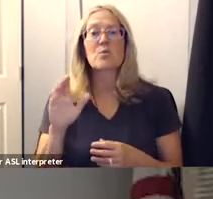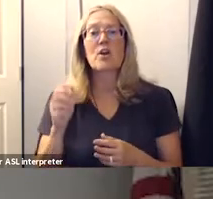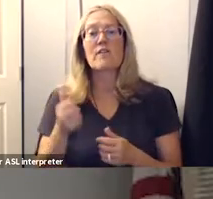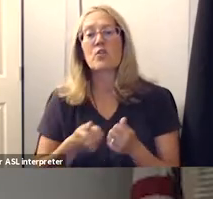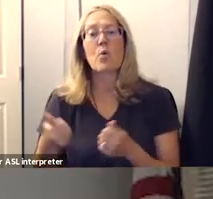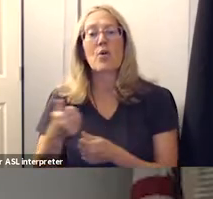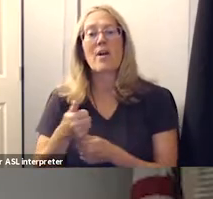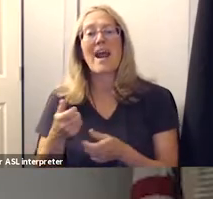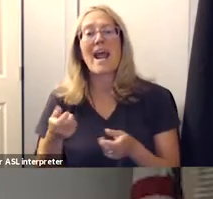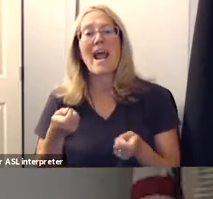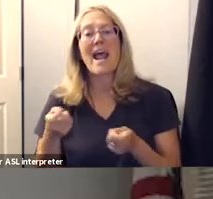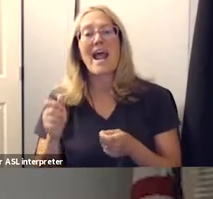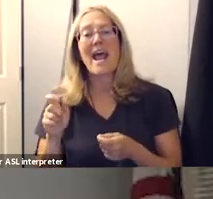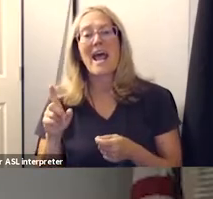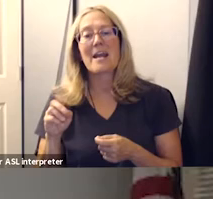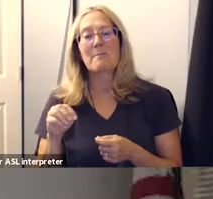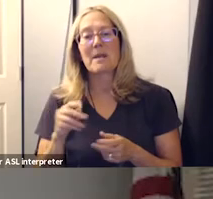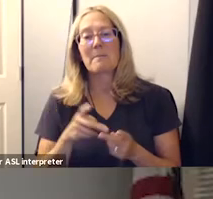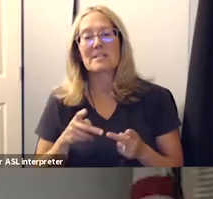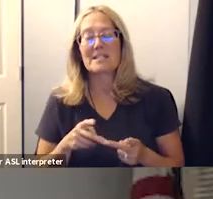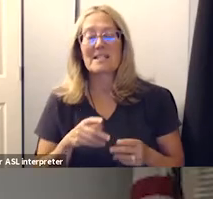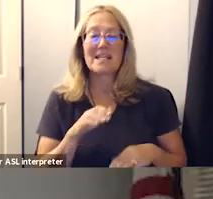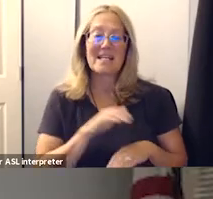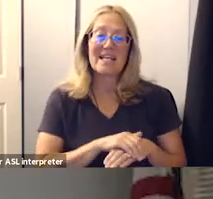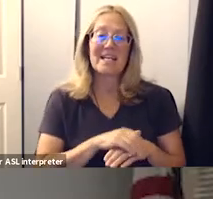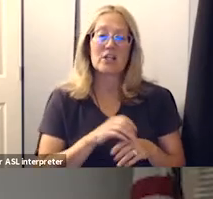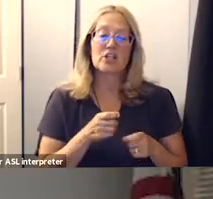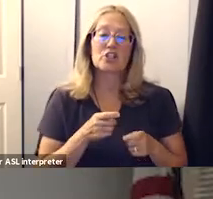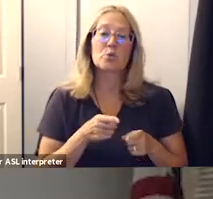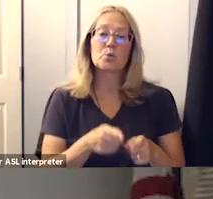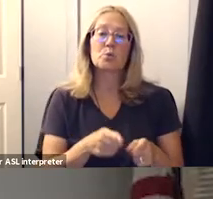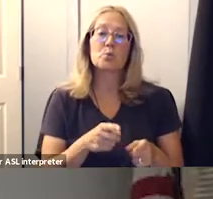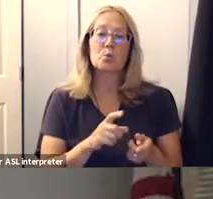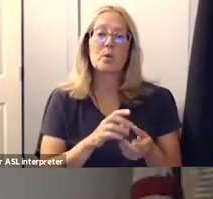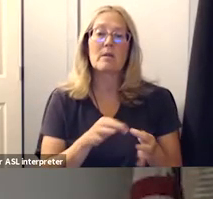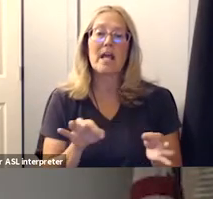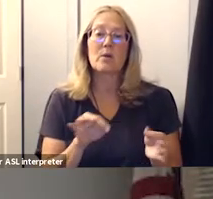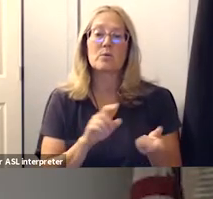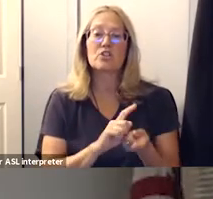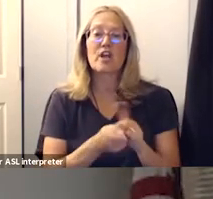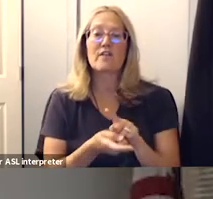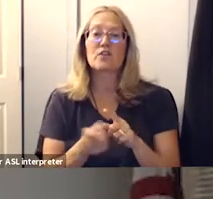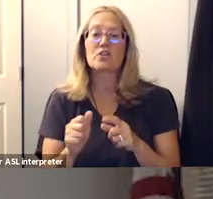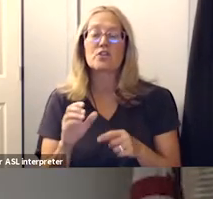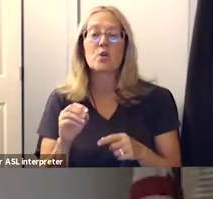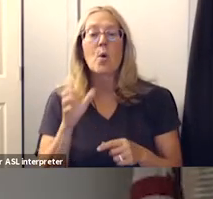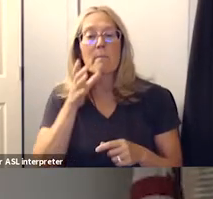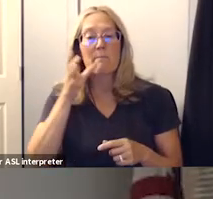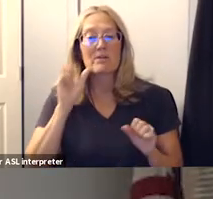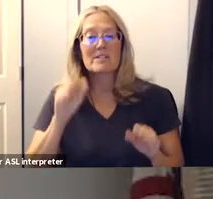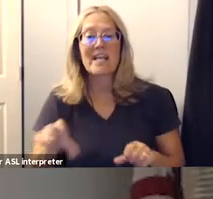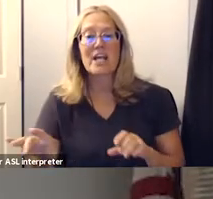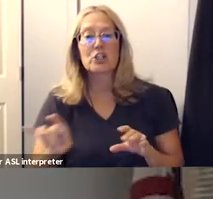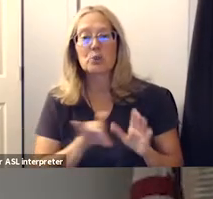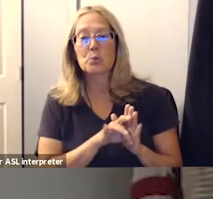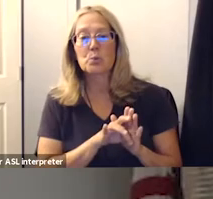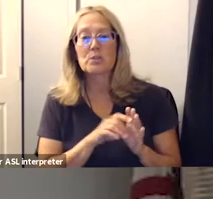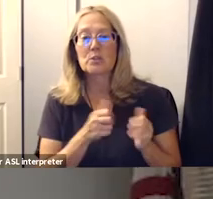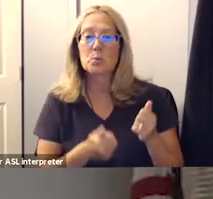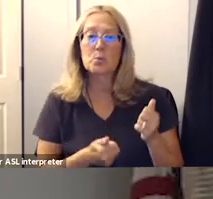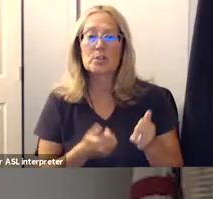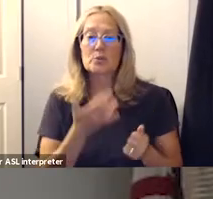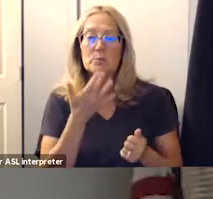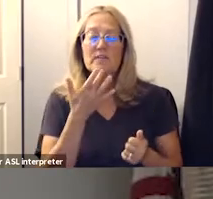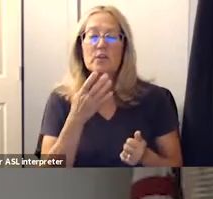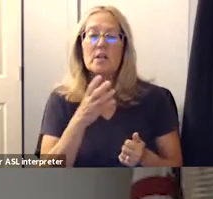leave one track in english with dual language conversion at mckinley so parents have choice all boats do rise